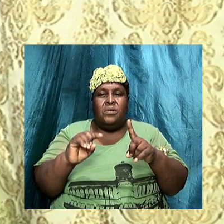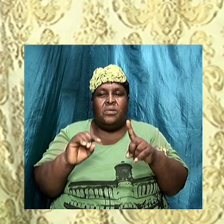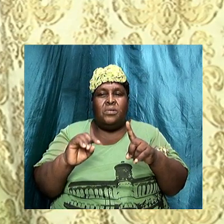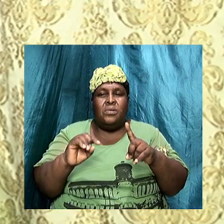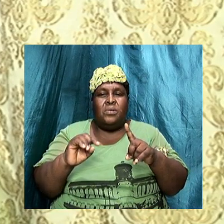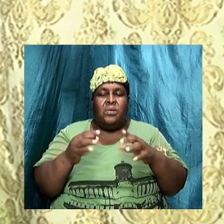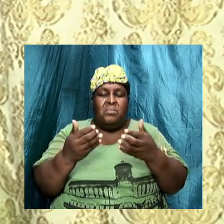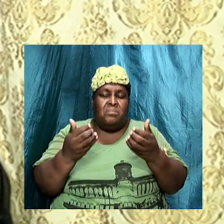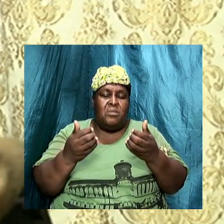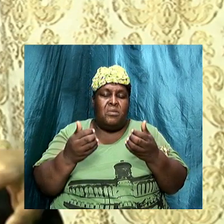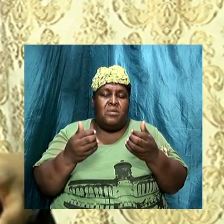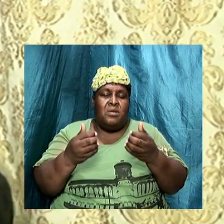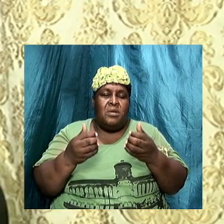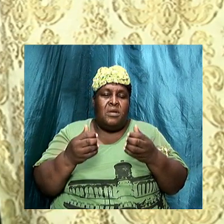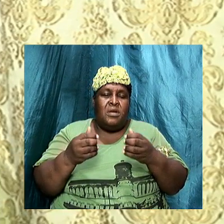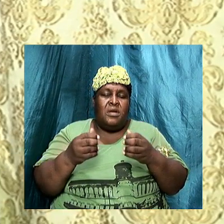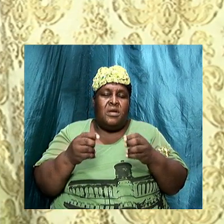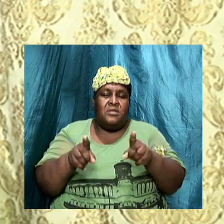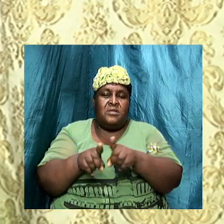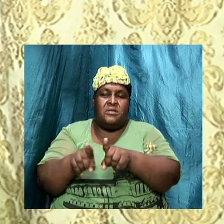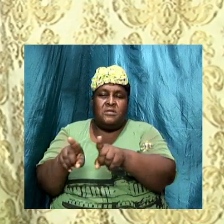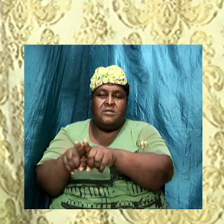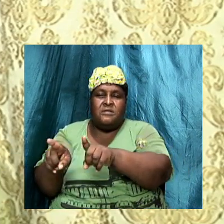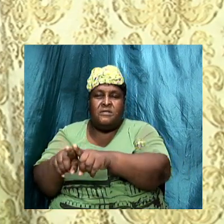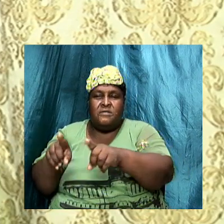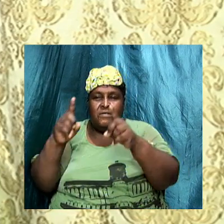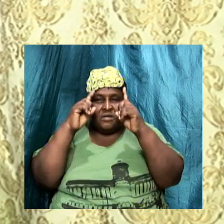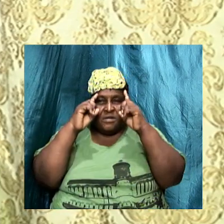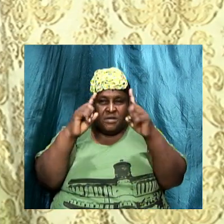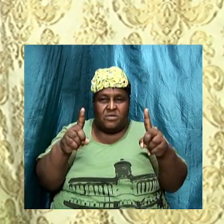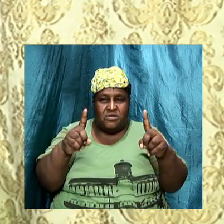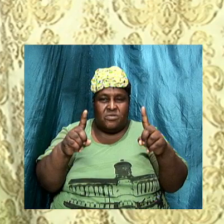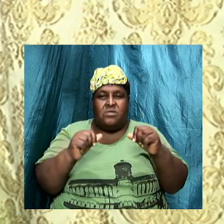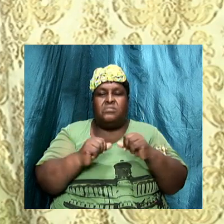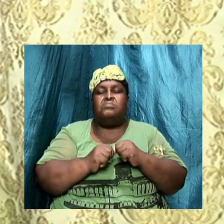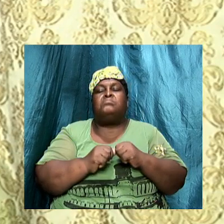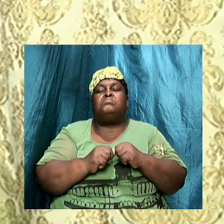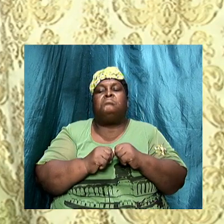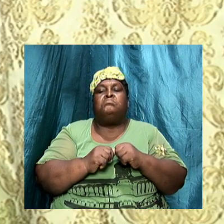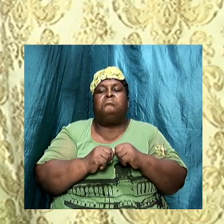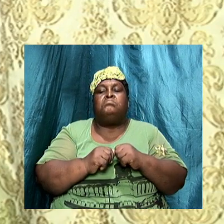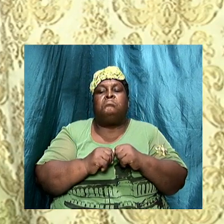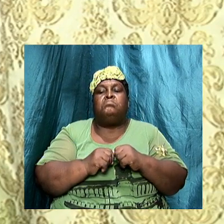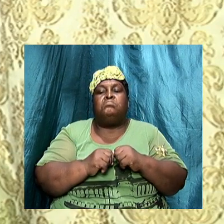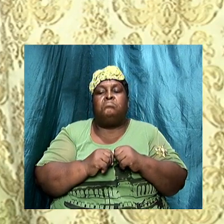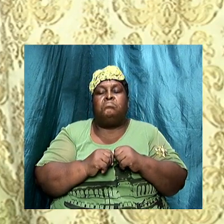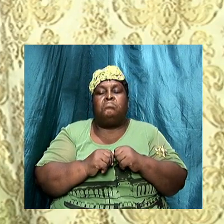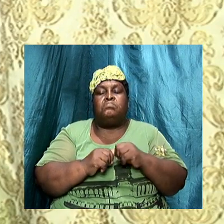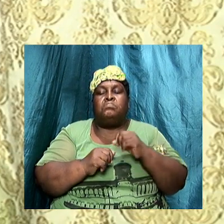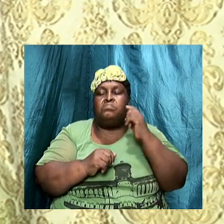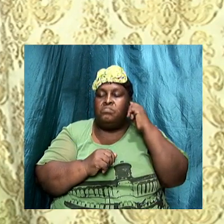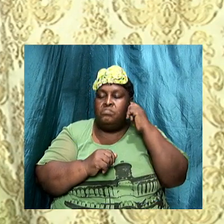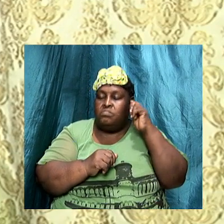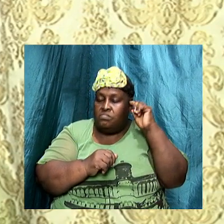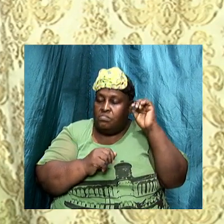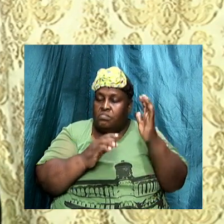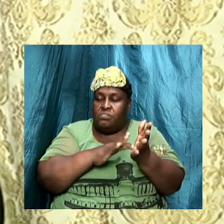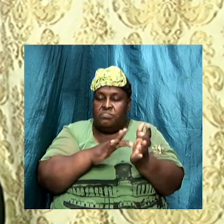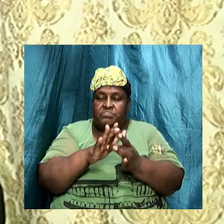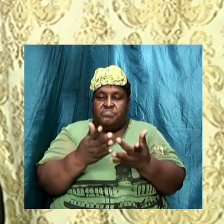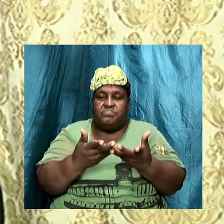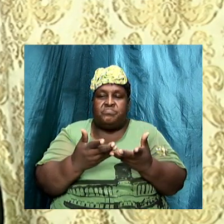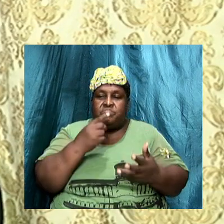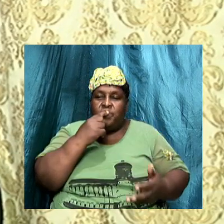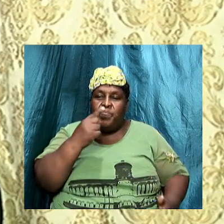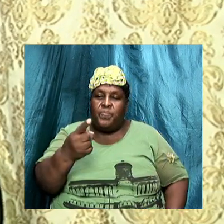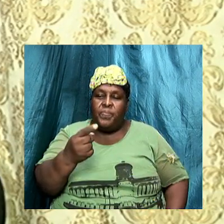looking now at the different doctrines. And remember, we said earlier on in the lesson that the Bible said that